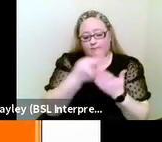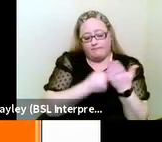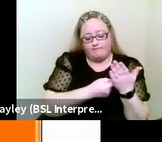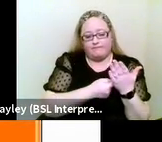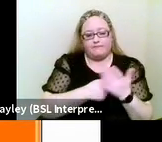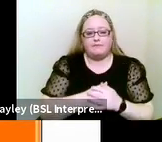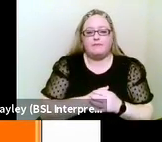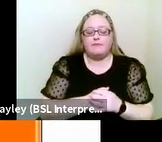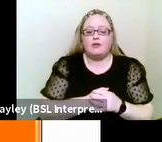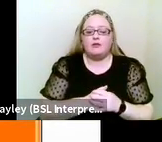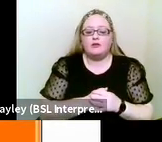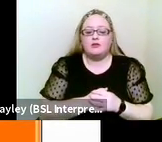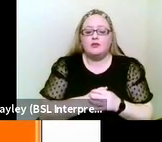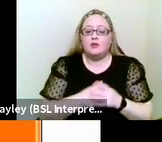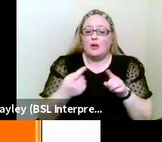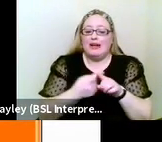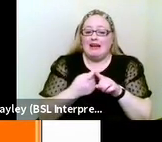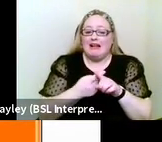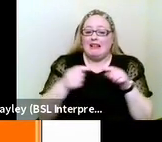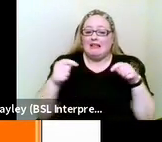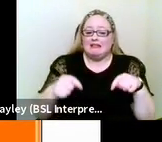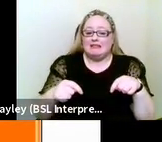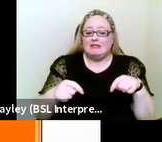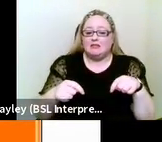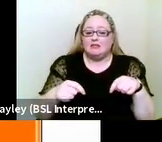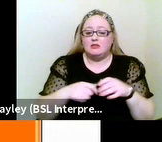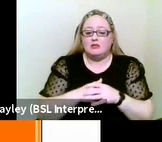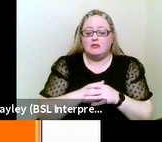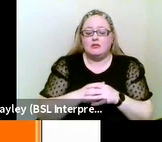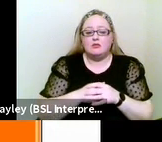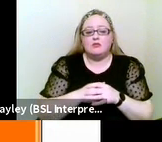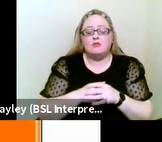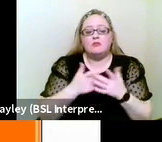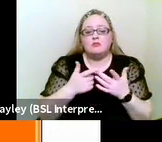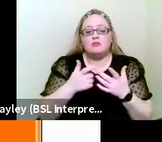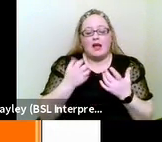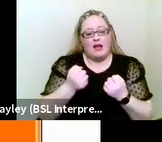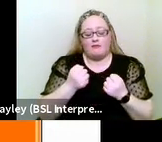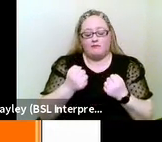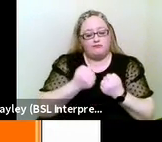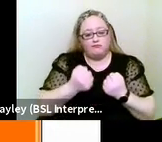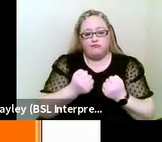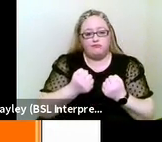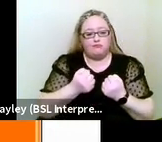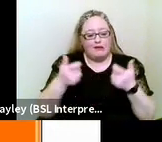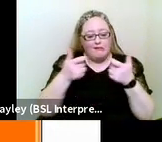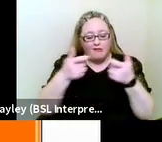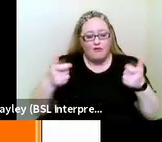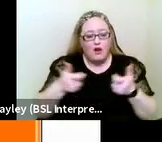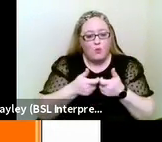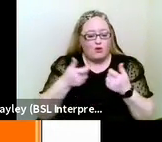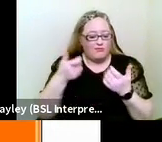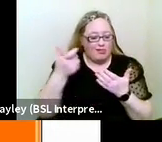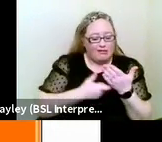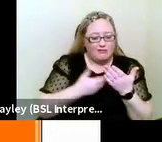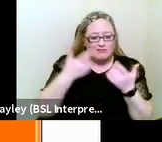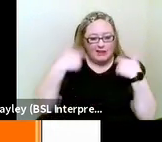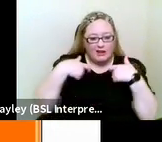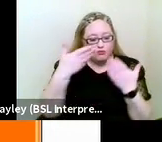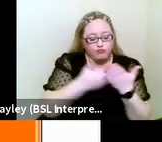So here in England, it's rather a robust legal framework that we have now. So